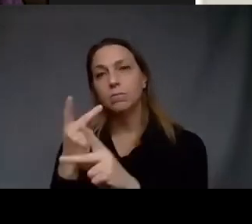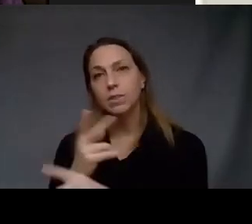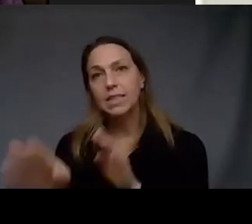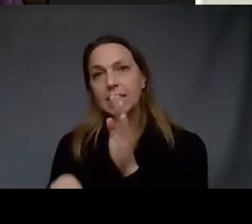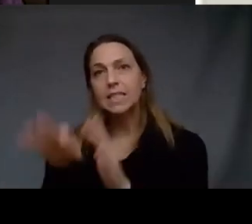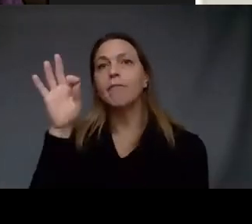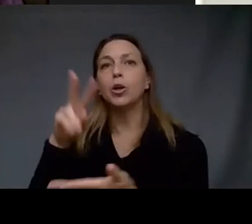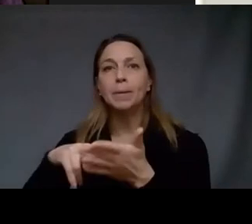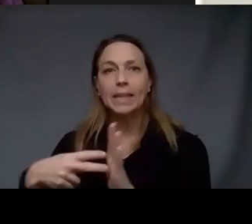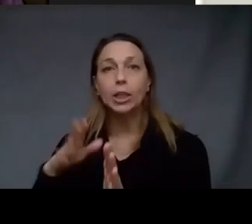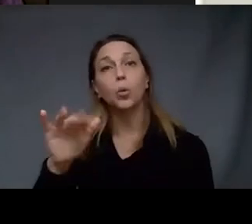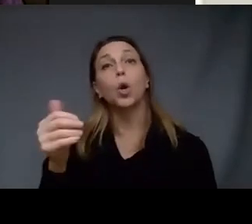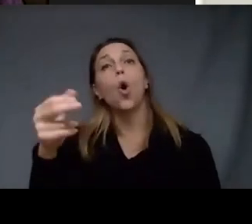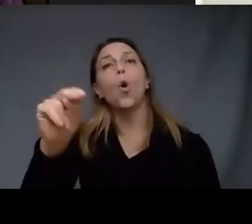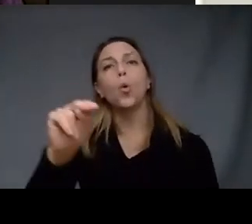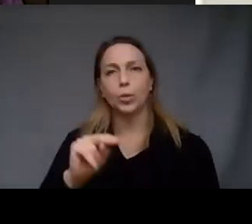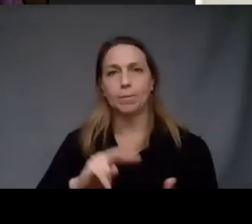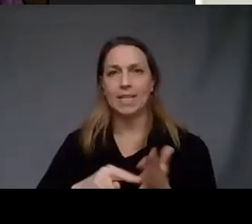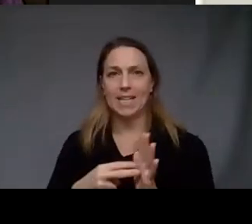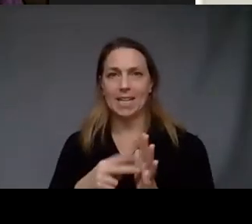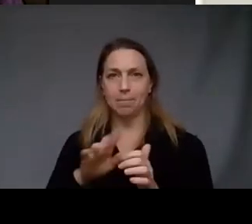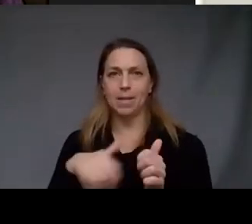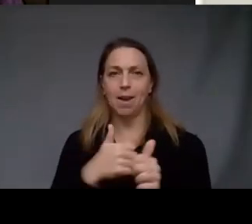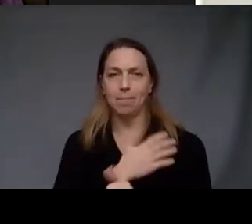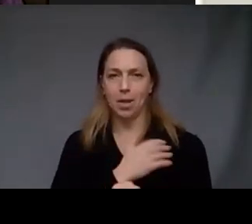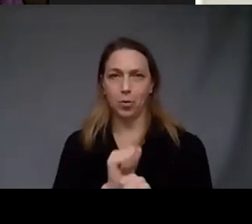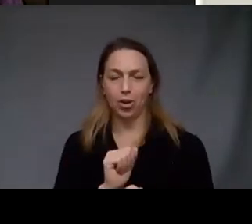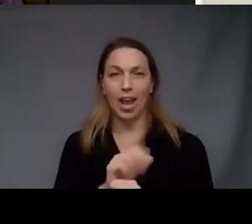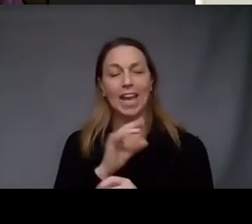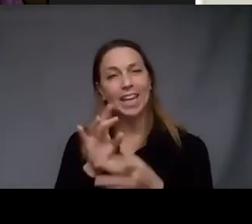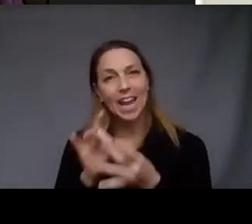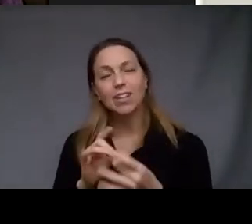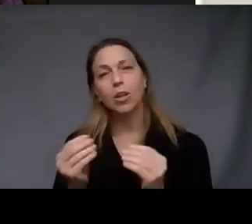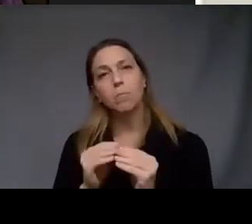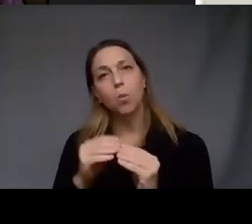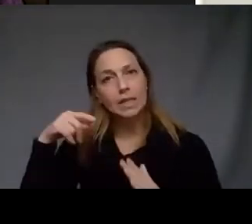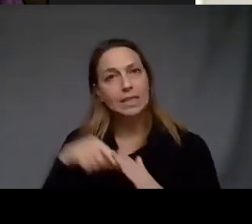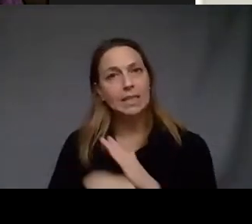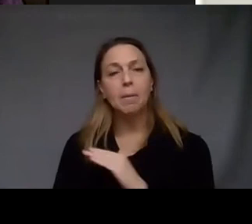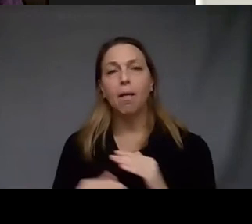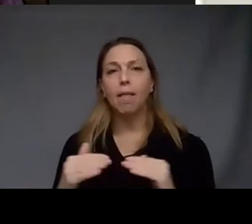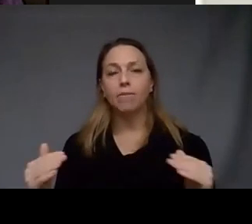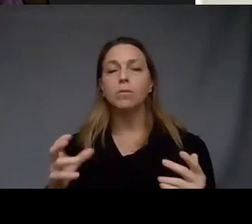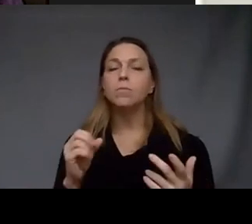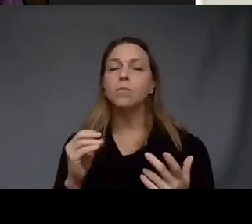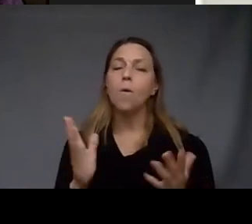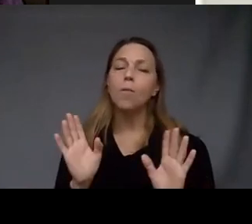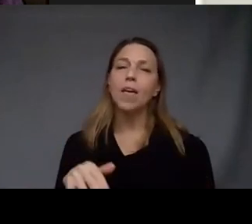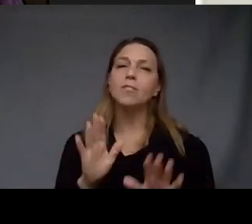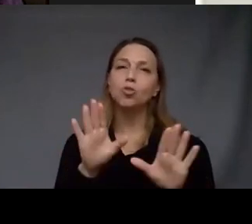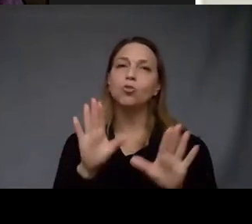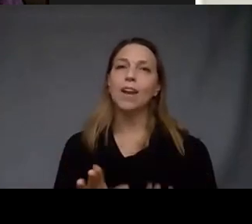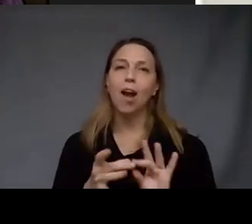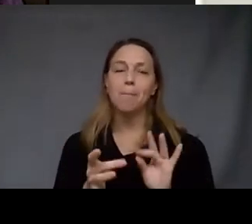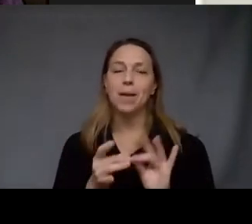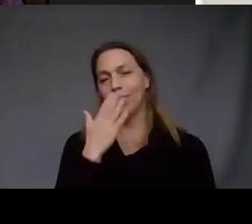find your own meaning with the work and connect on a deeper level so that is a lovely comment to